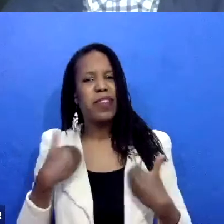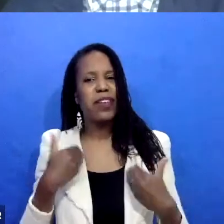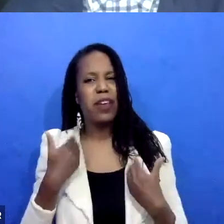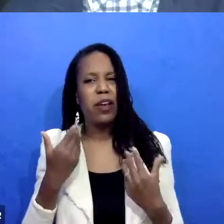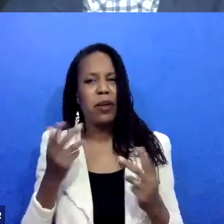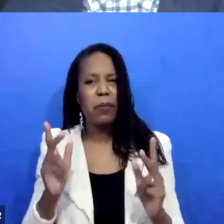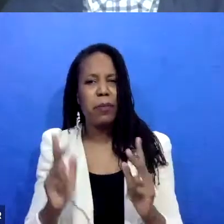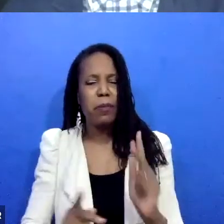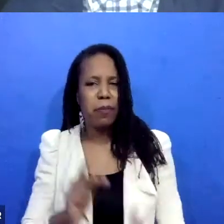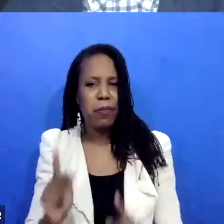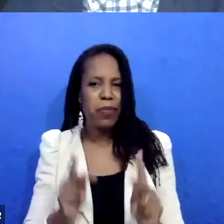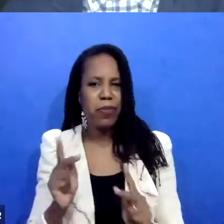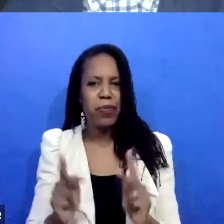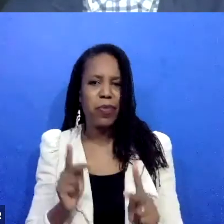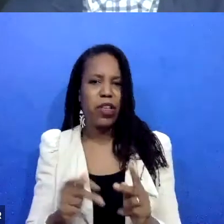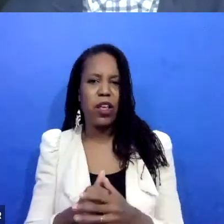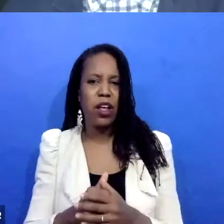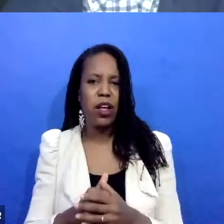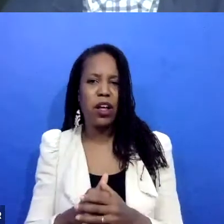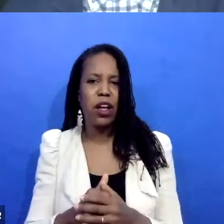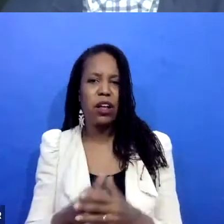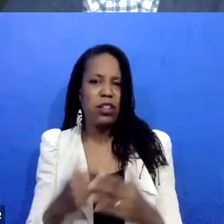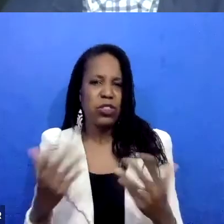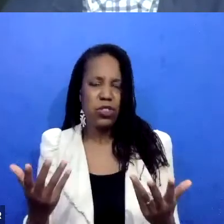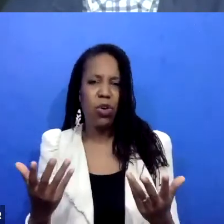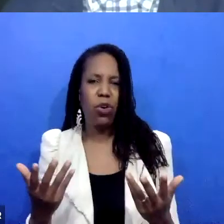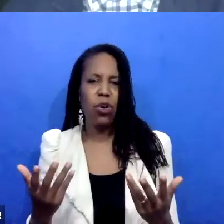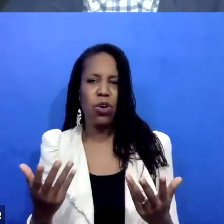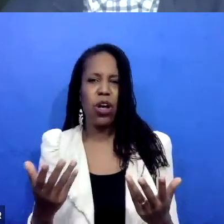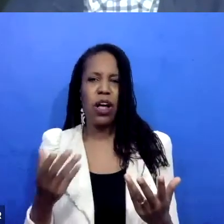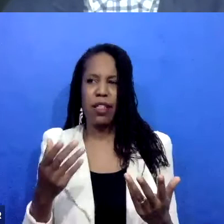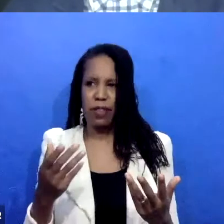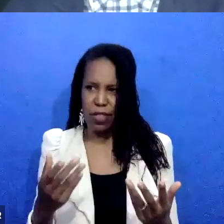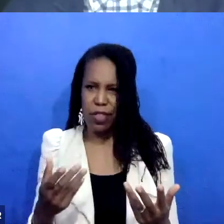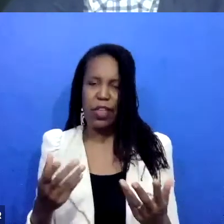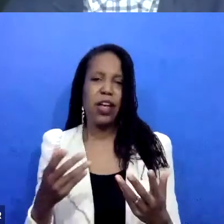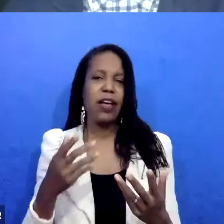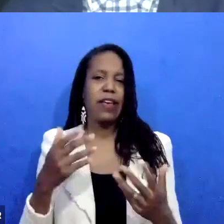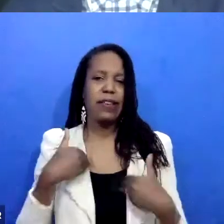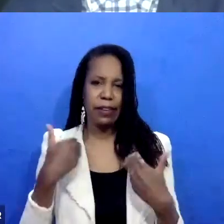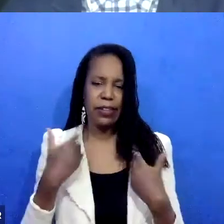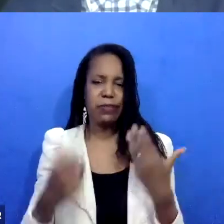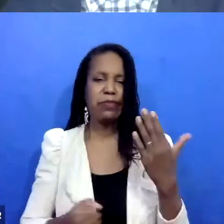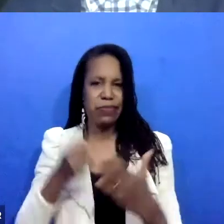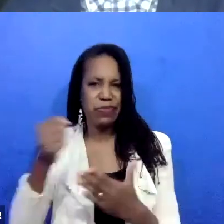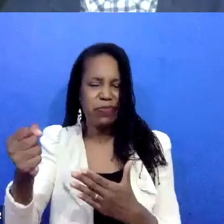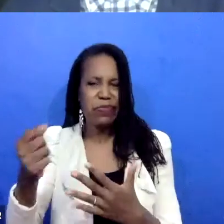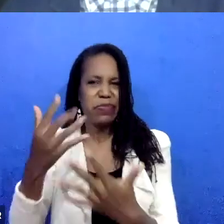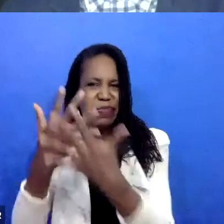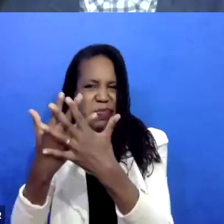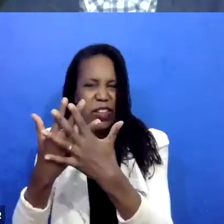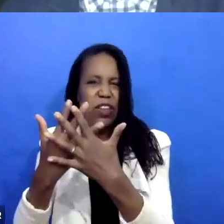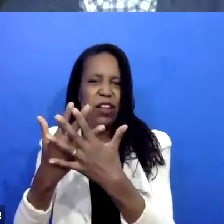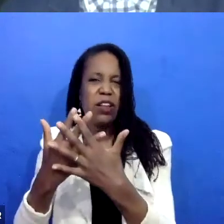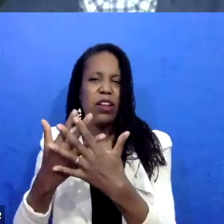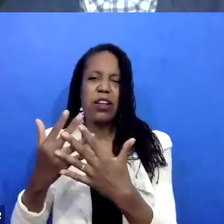harm, felt unimaginably harmful to me. And so to that end, I helped start